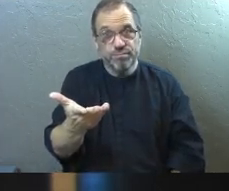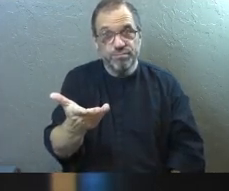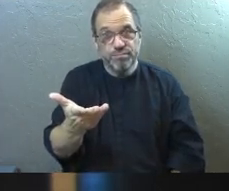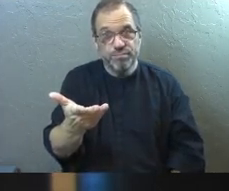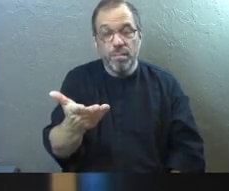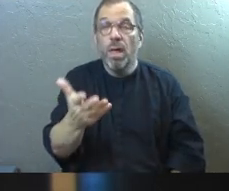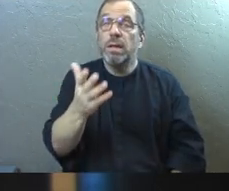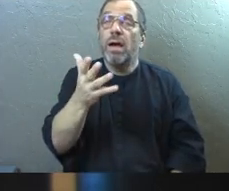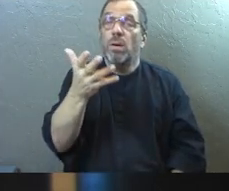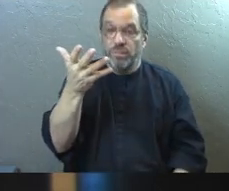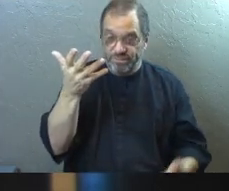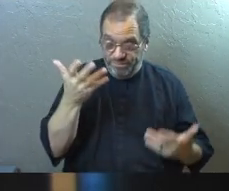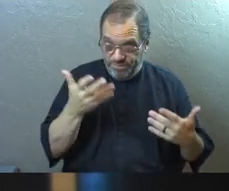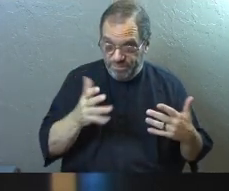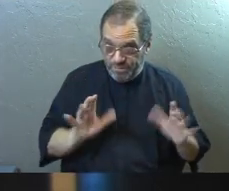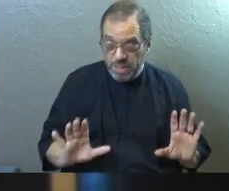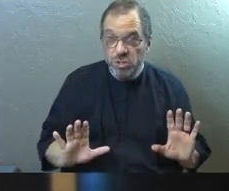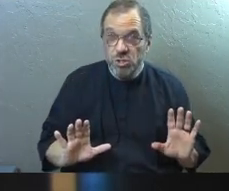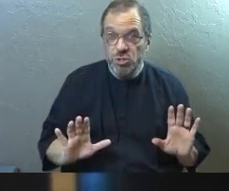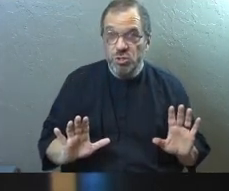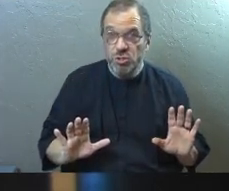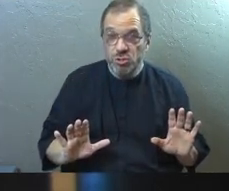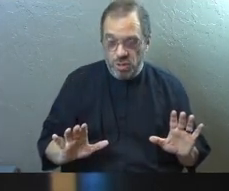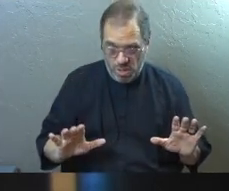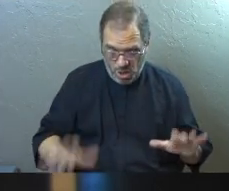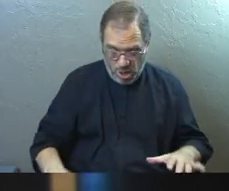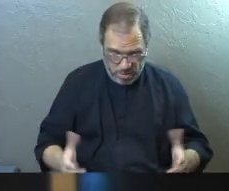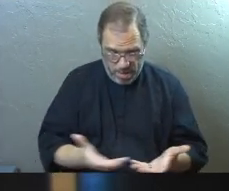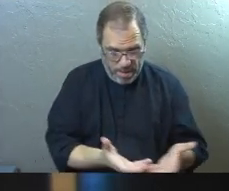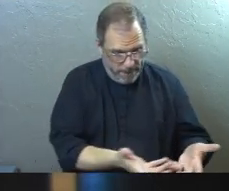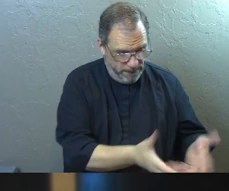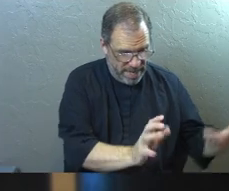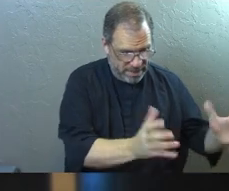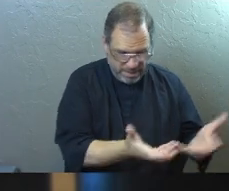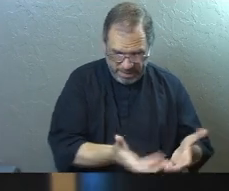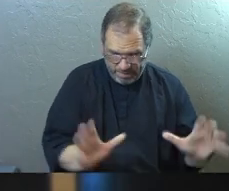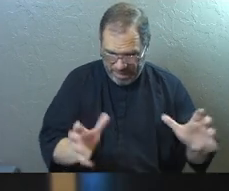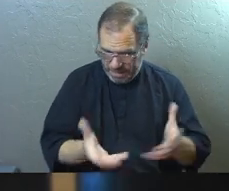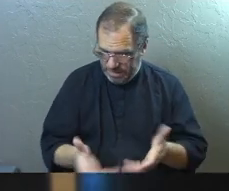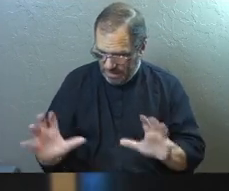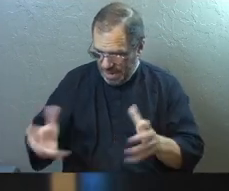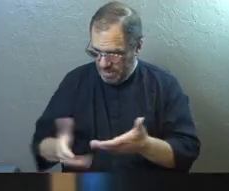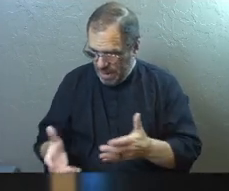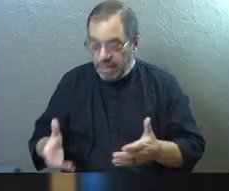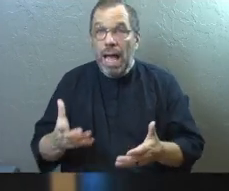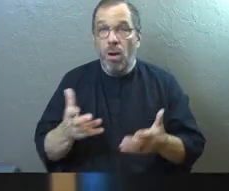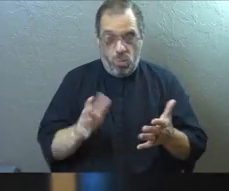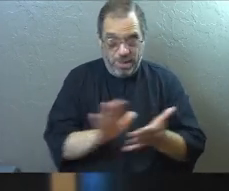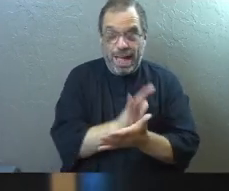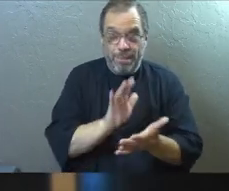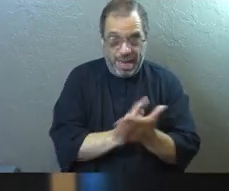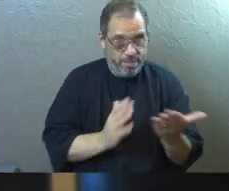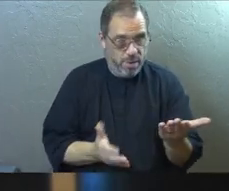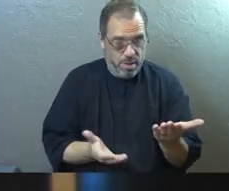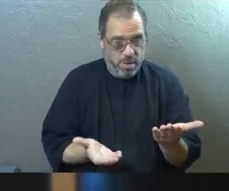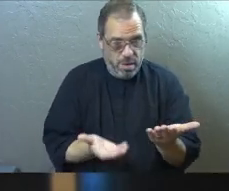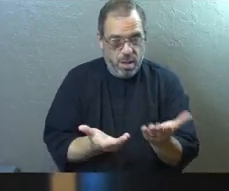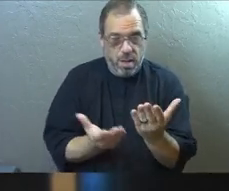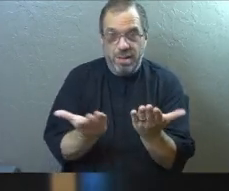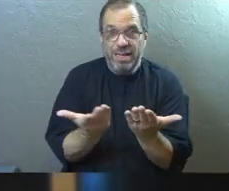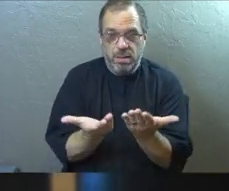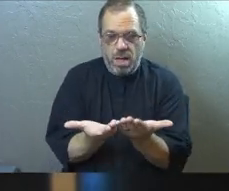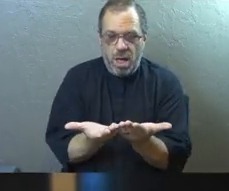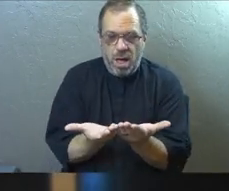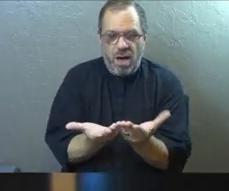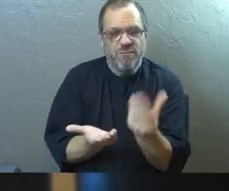And once you're done, there are going to be baskets up here on stage. And you can walk up, fold it in half, put it in one of